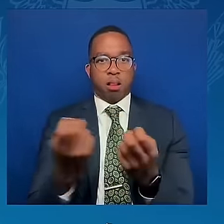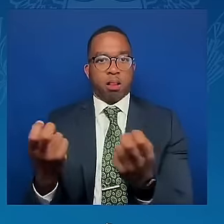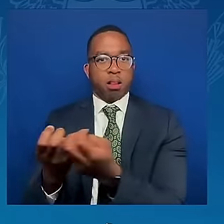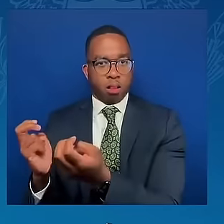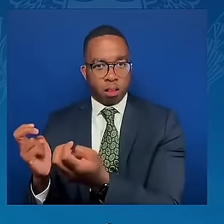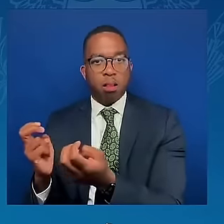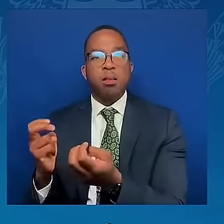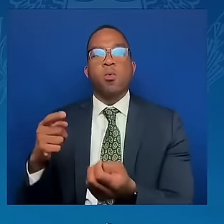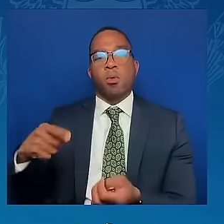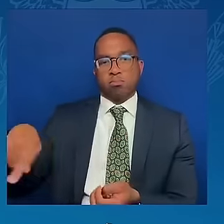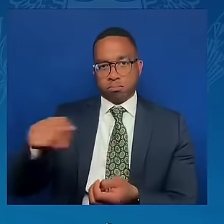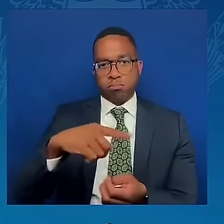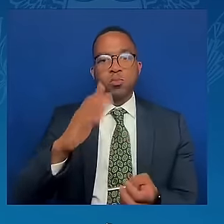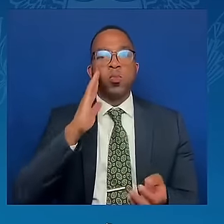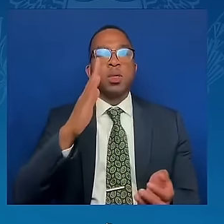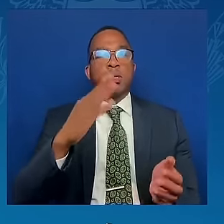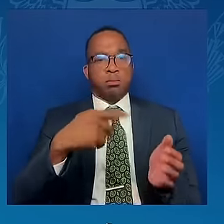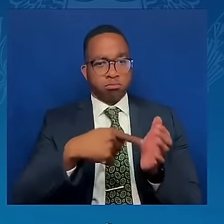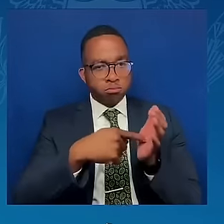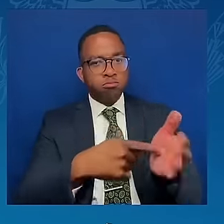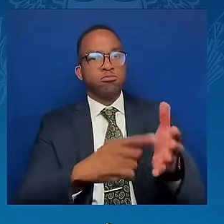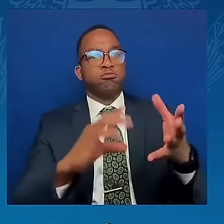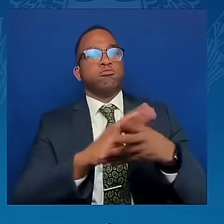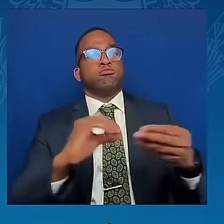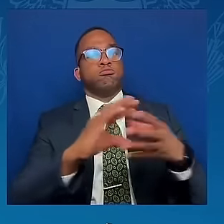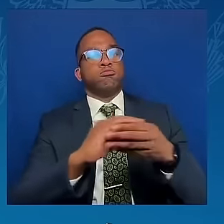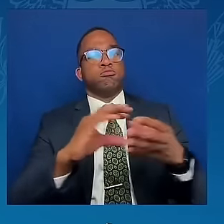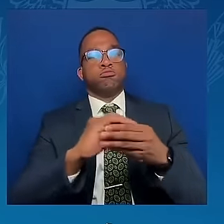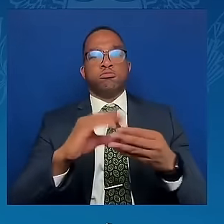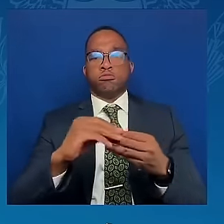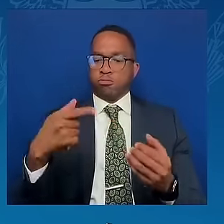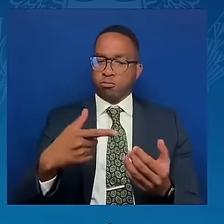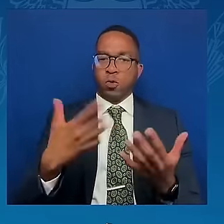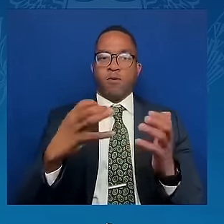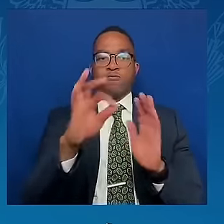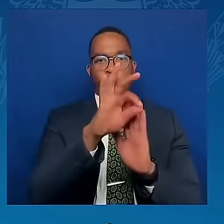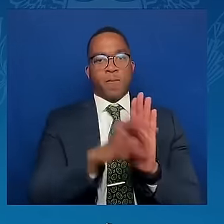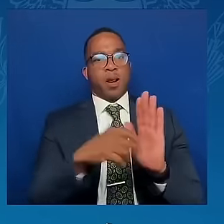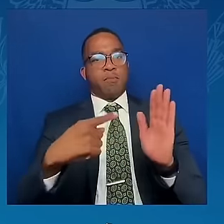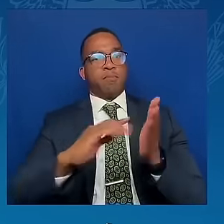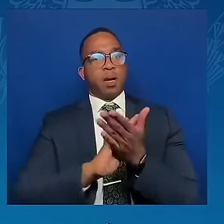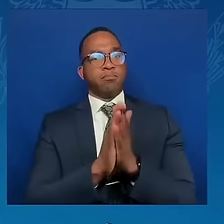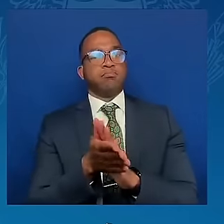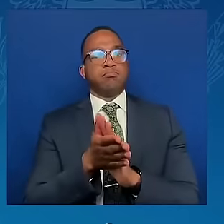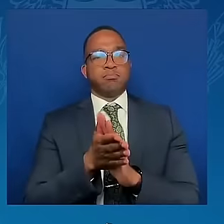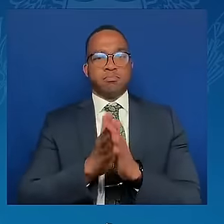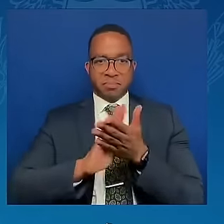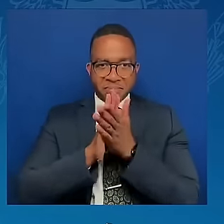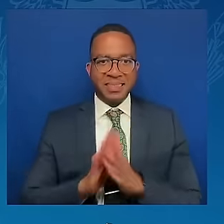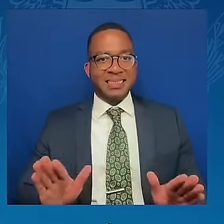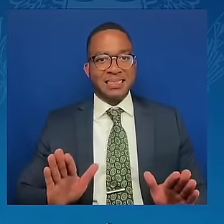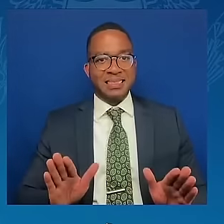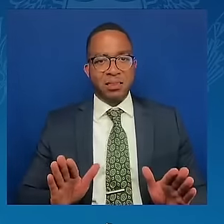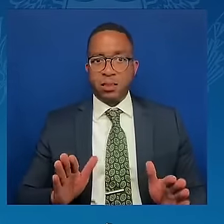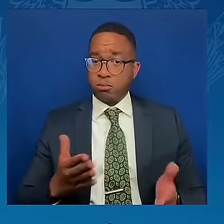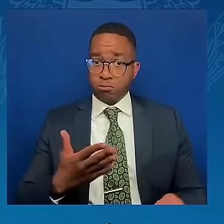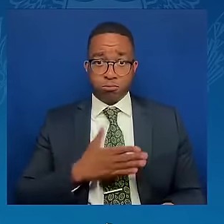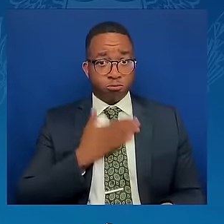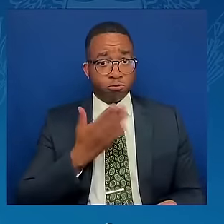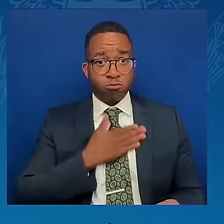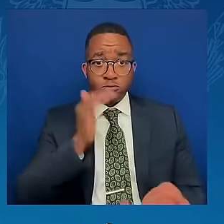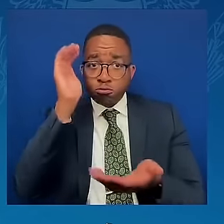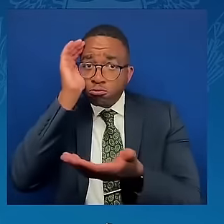The peace formula is inclusive, and we are happy to hear and work on all proposals, all,